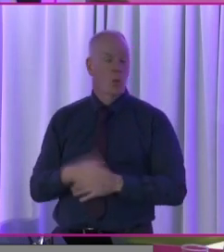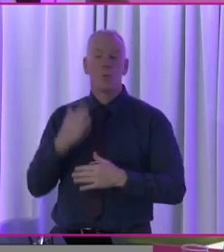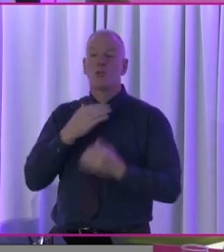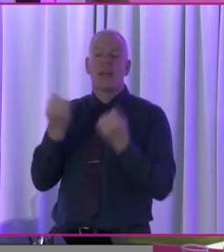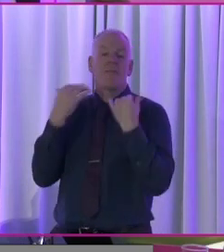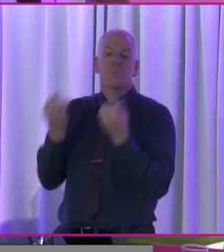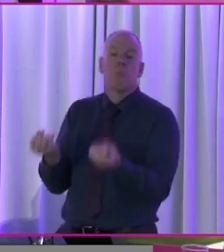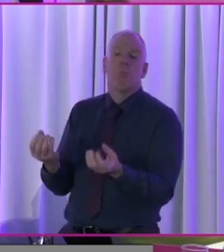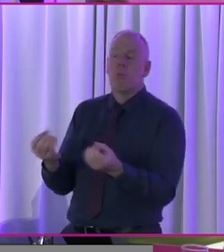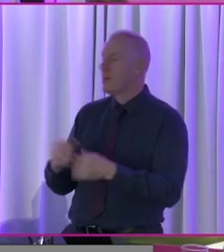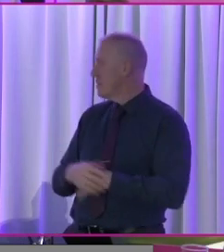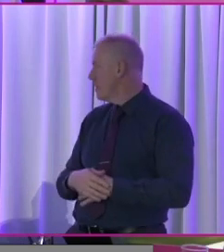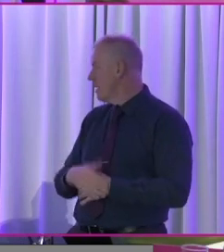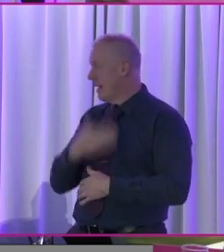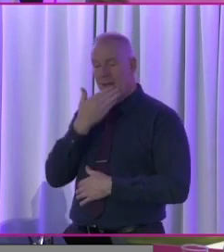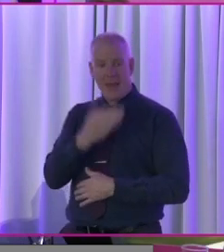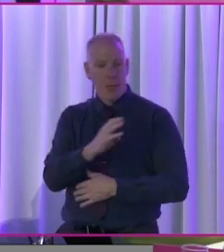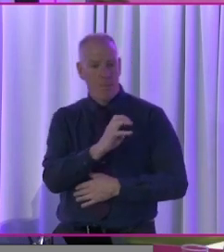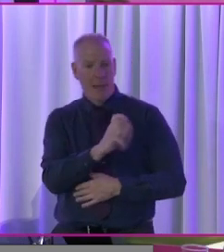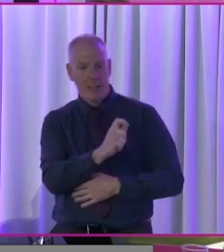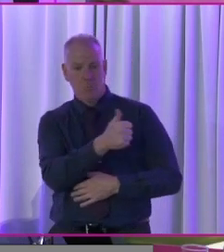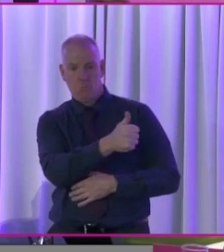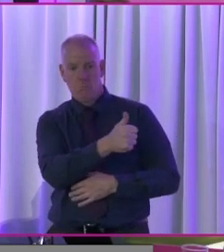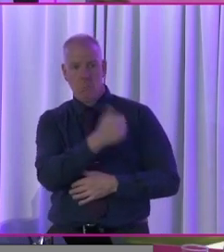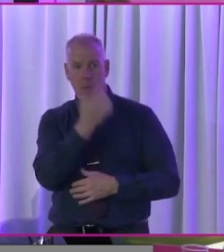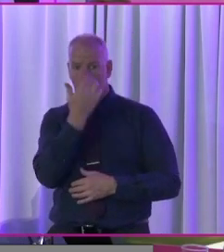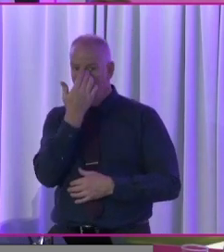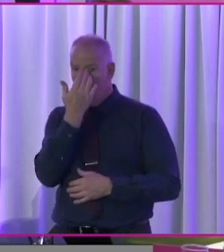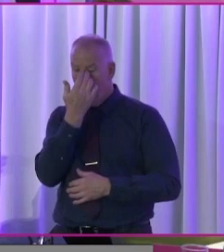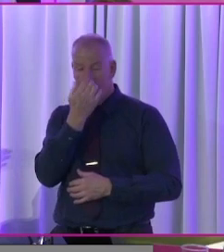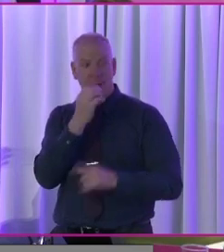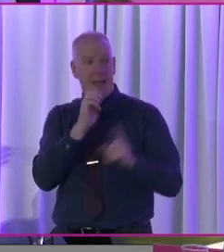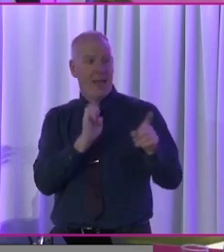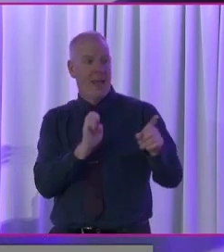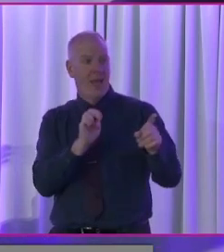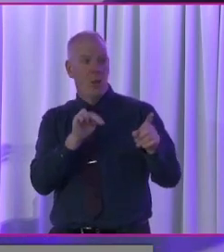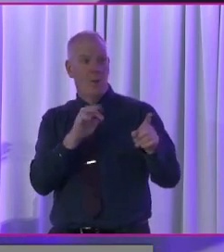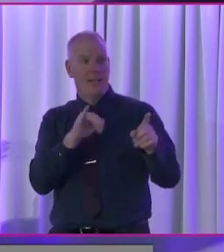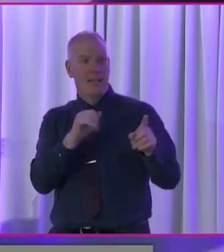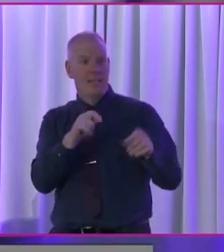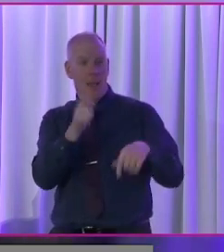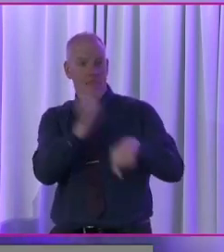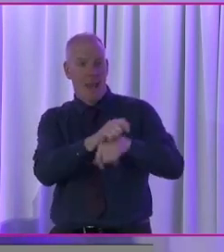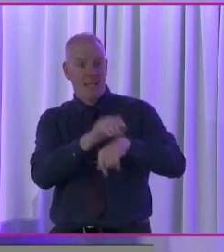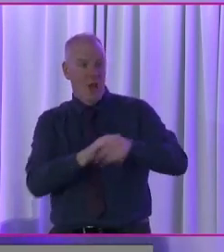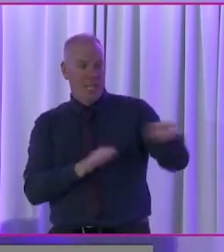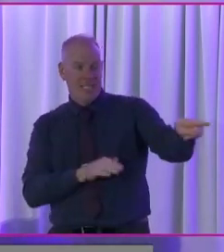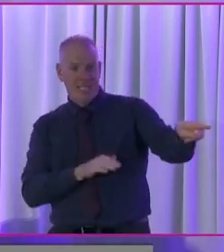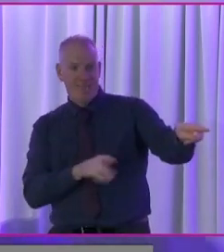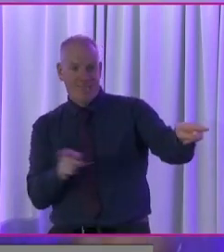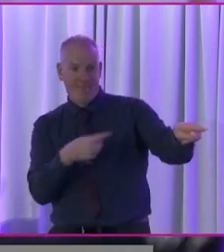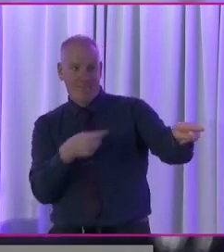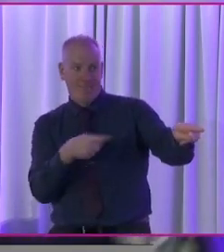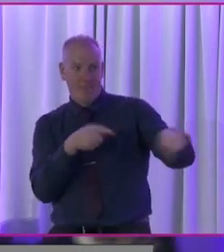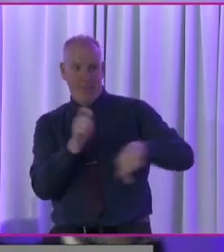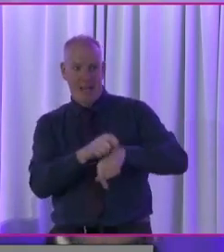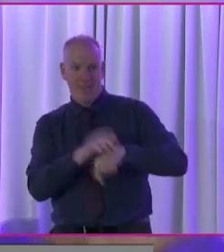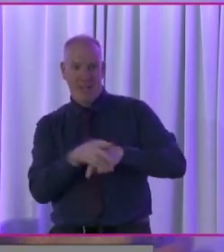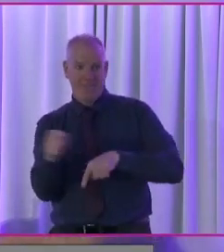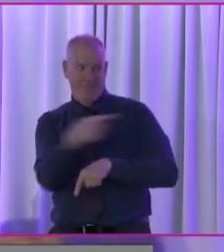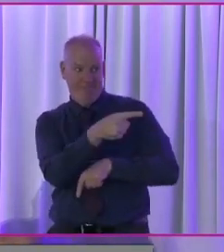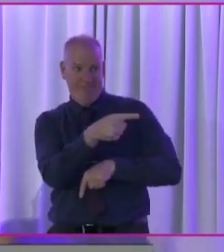So I just want to give you that bit. Thank you, Pat. And can you, Eunice, meet your new best friend, you know, so, um, uh, you should